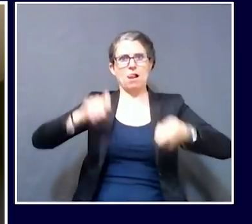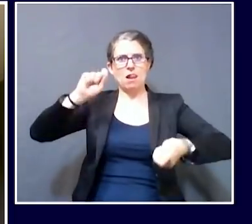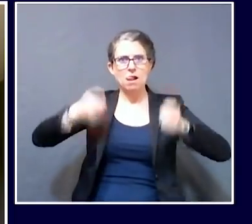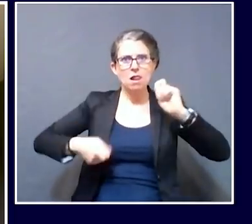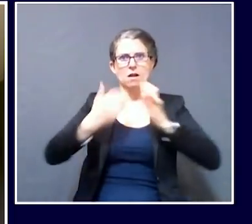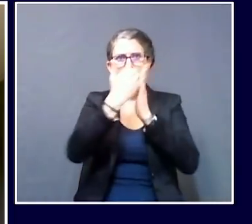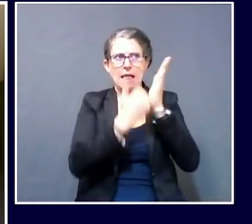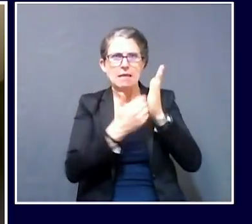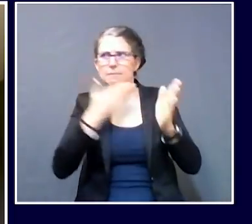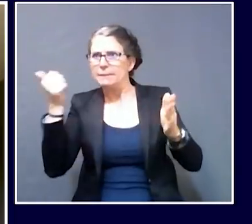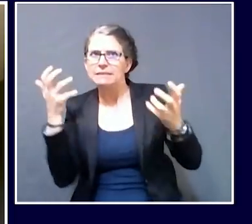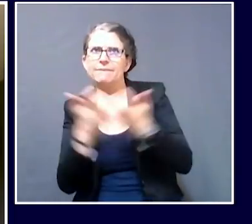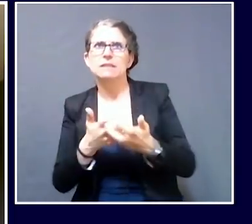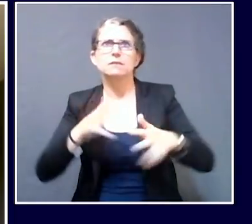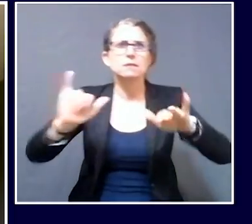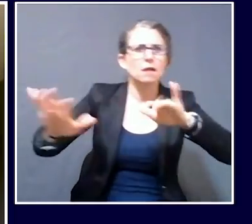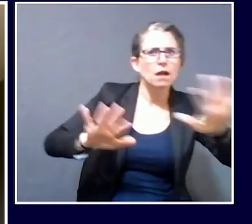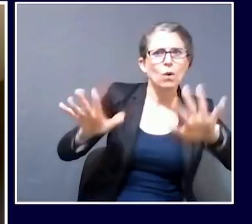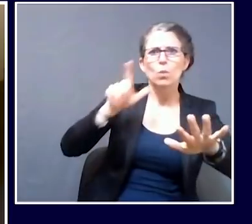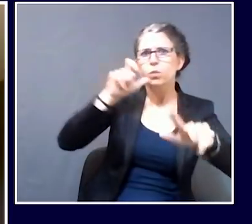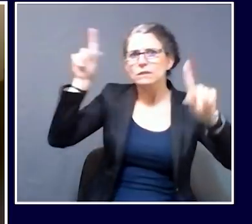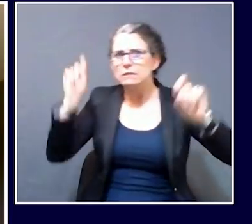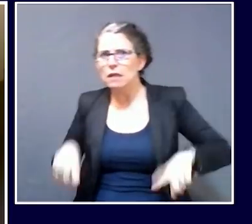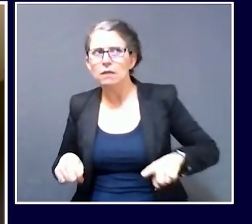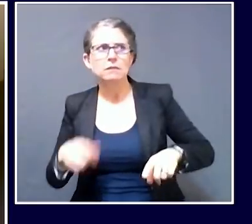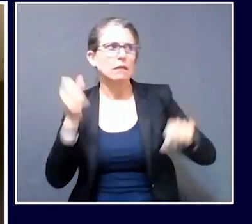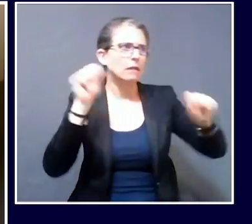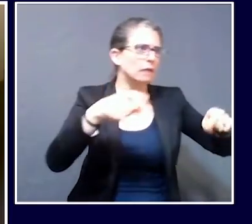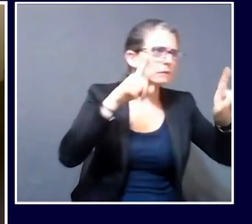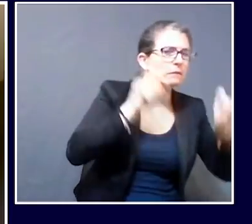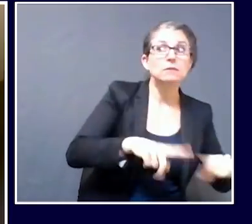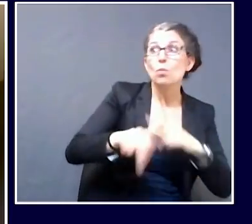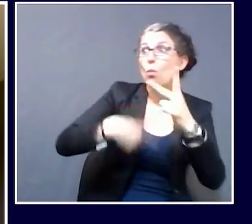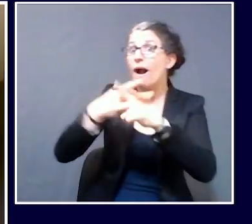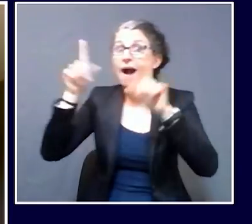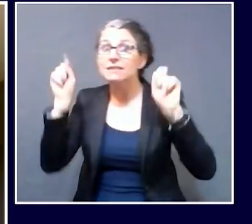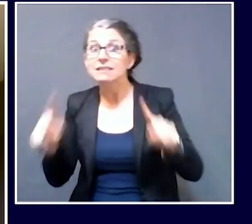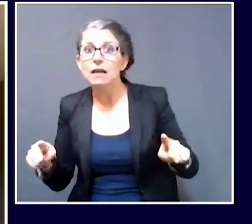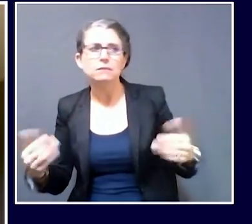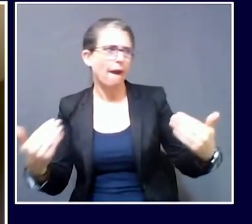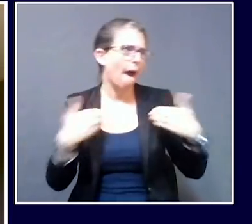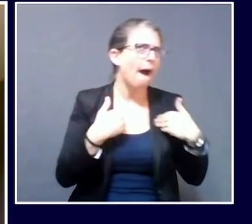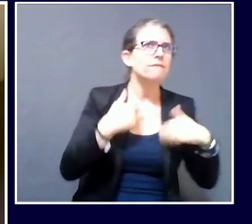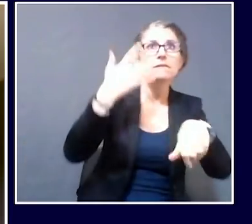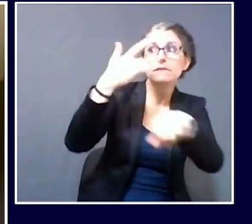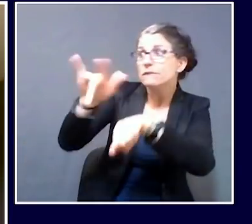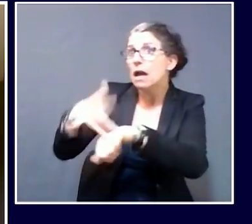we continue to look forward at what the science will bring there as well.